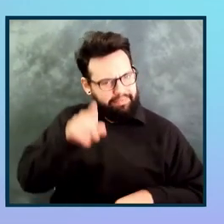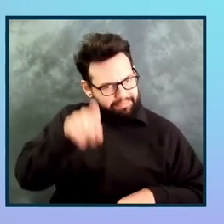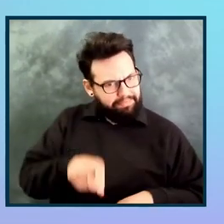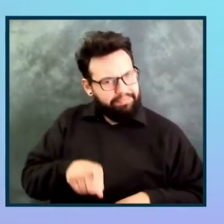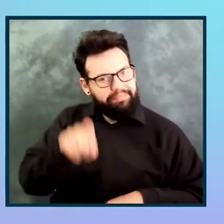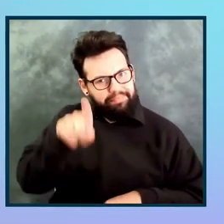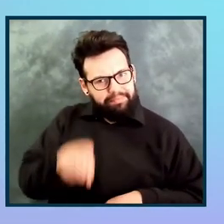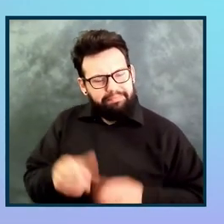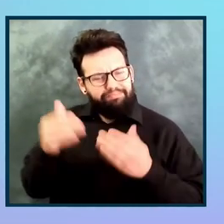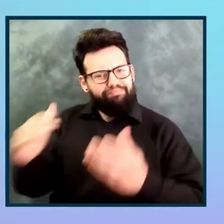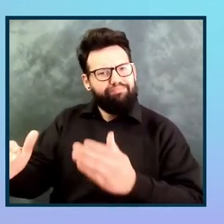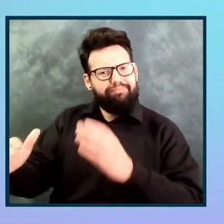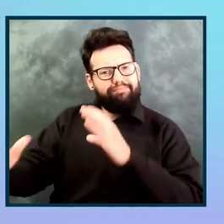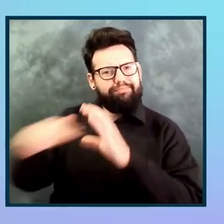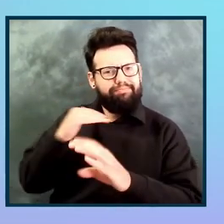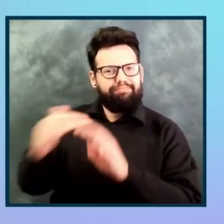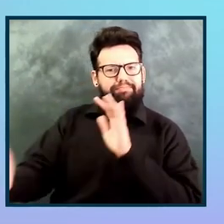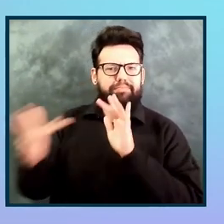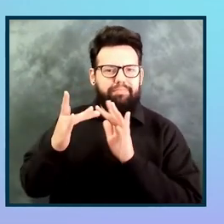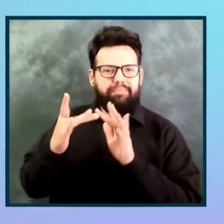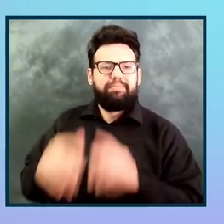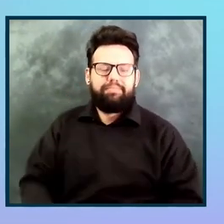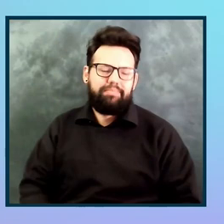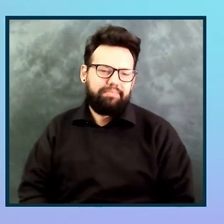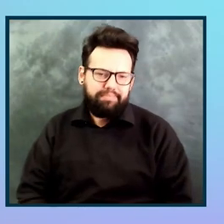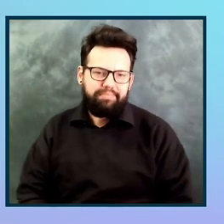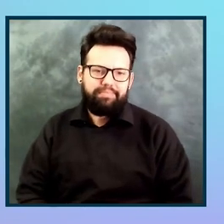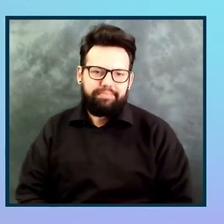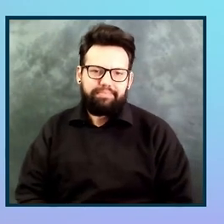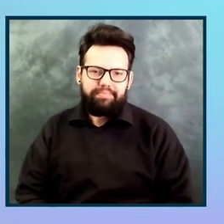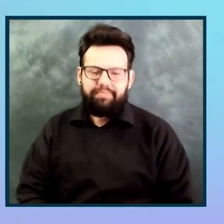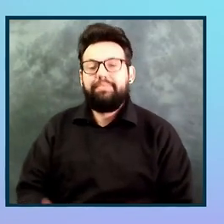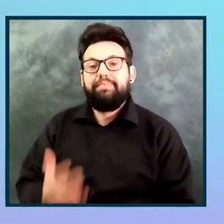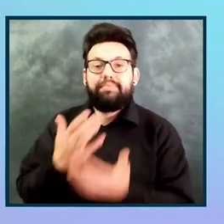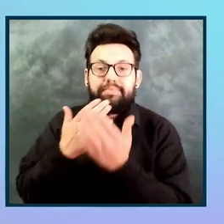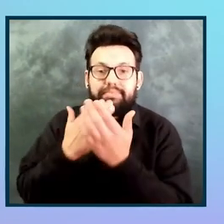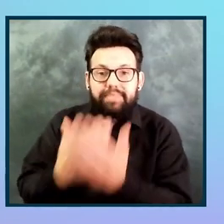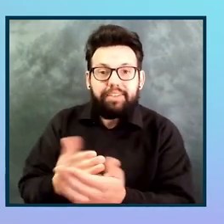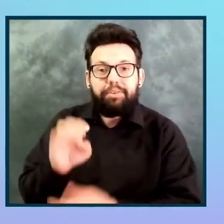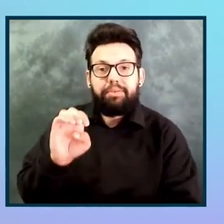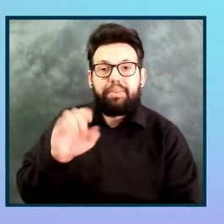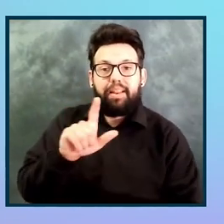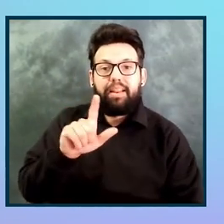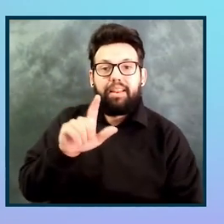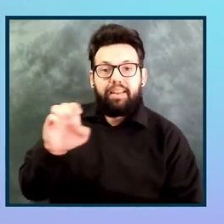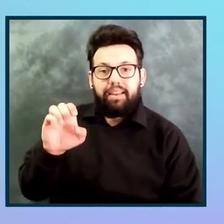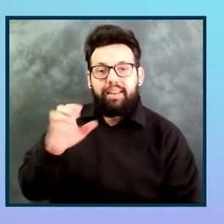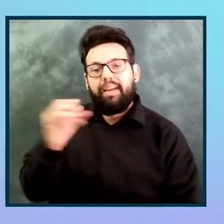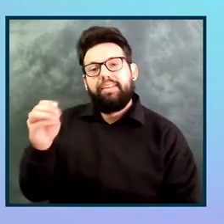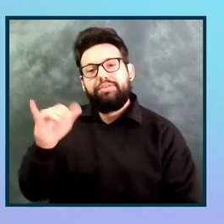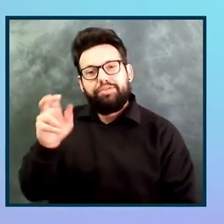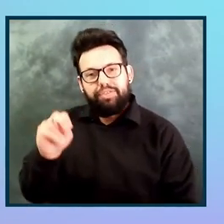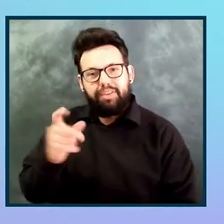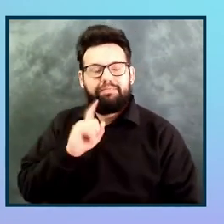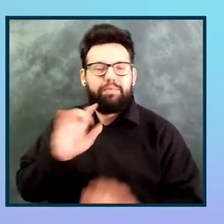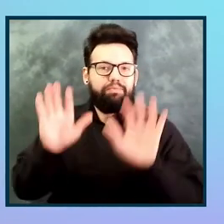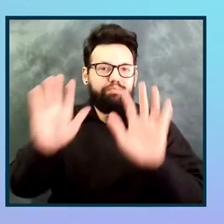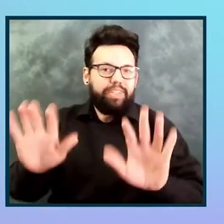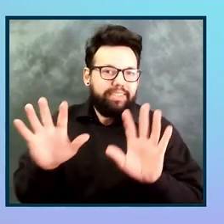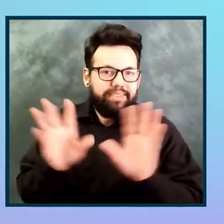their contact information. They're in that last slide. And I want to thank you, Elle and John, so much for this great session.